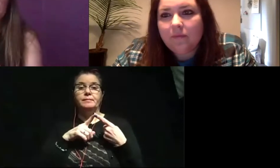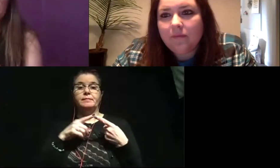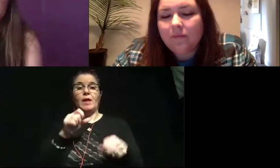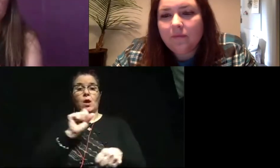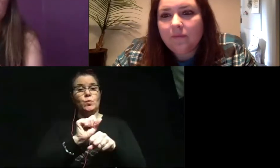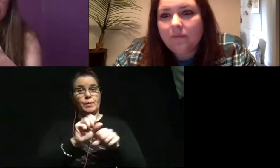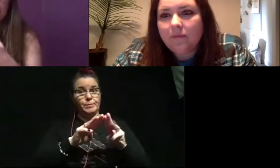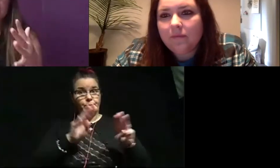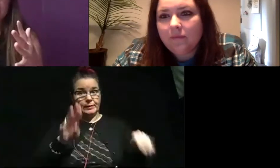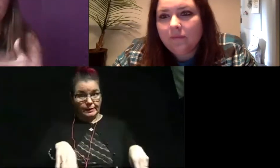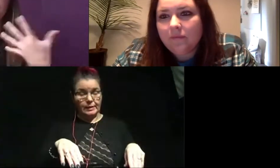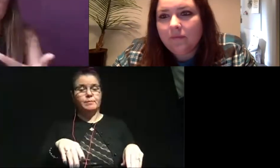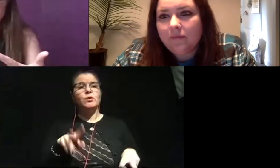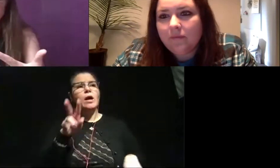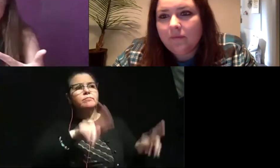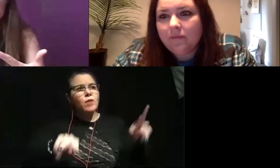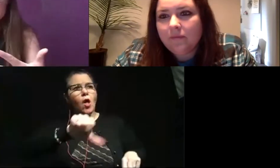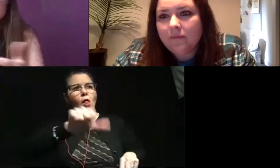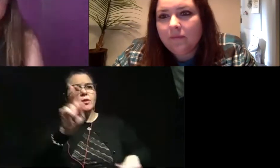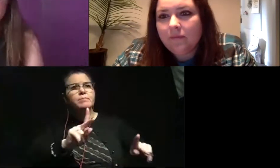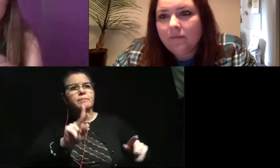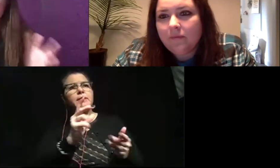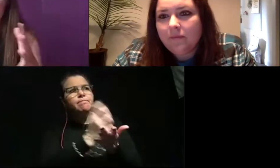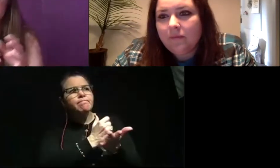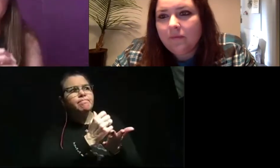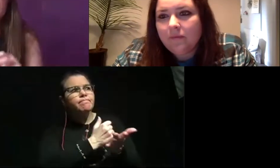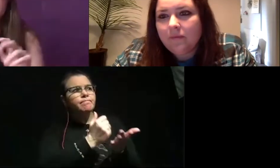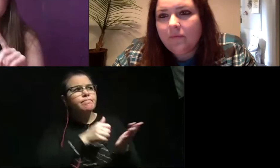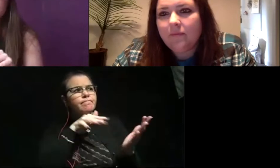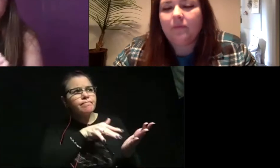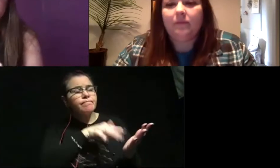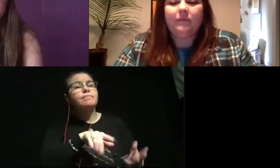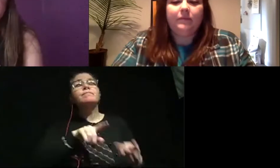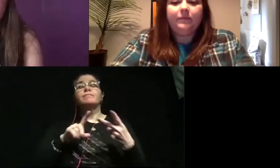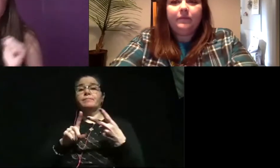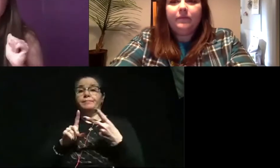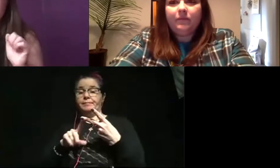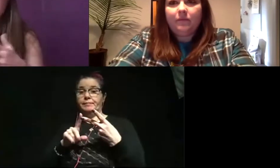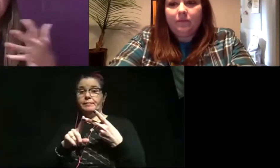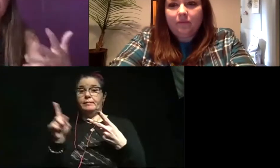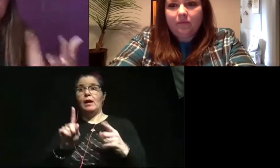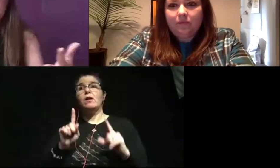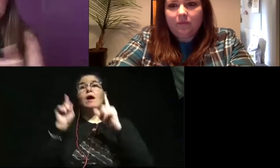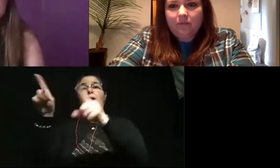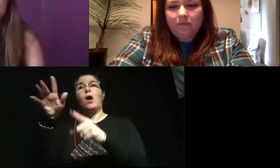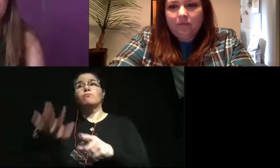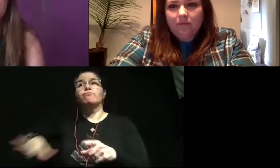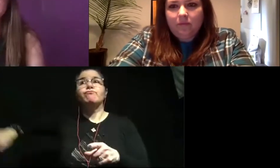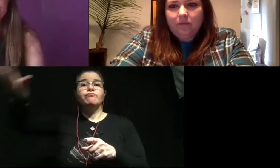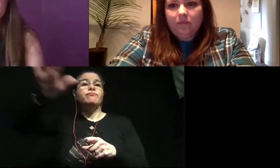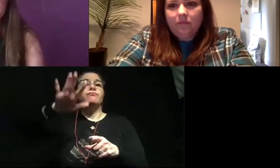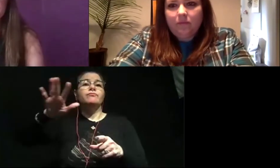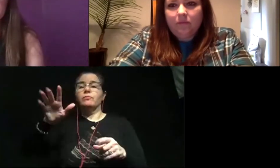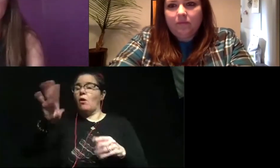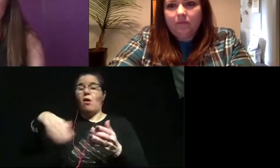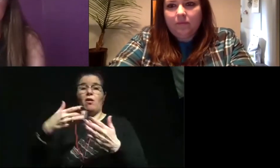museums. So I look at collections that other people have built so that I can study. And two, I go out into the field all over